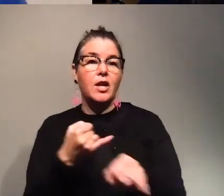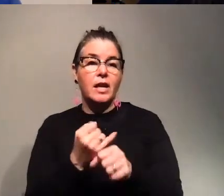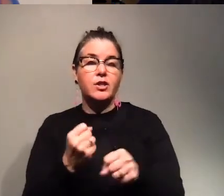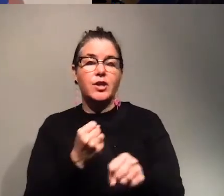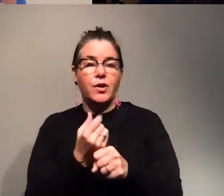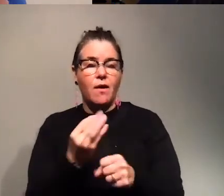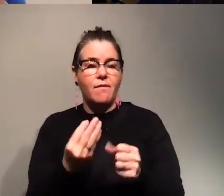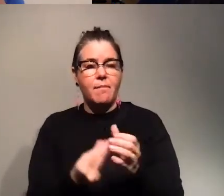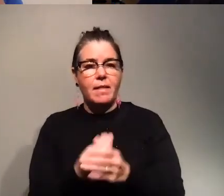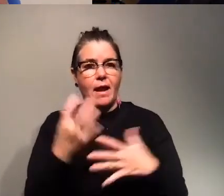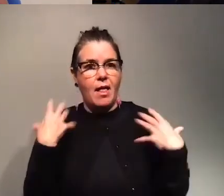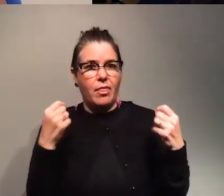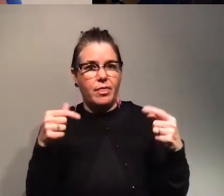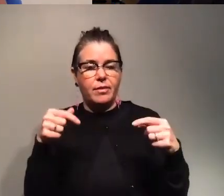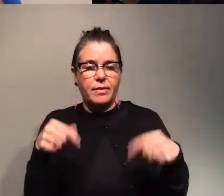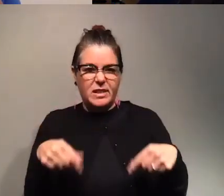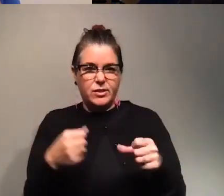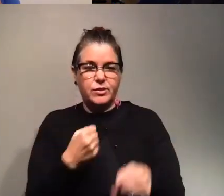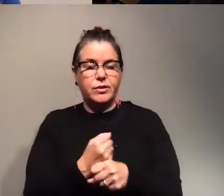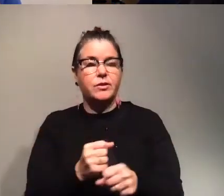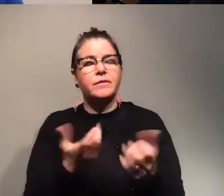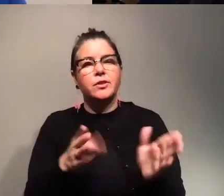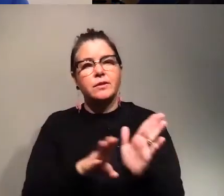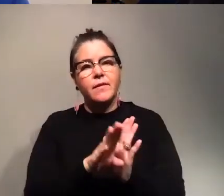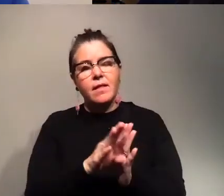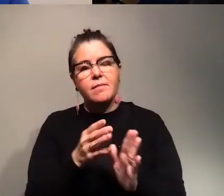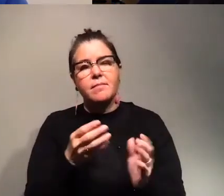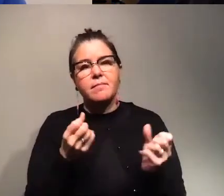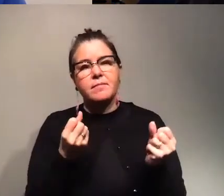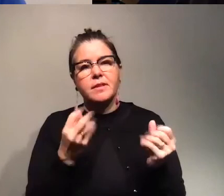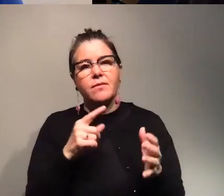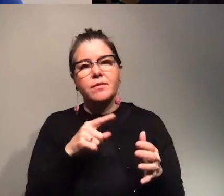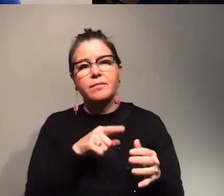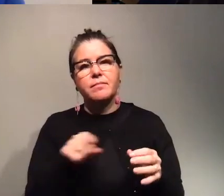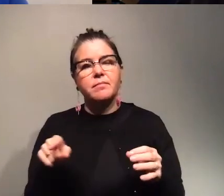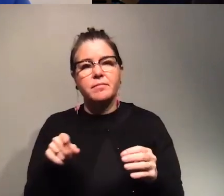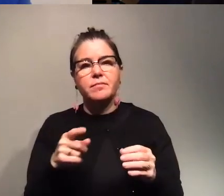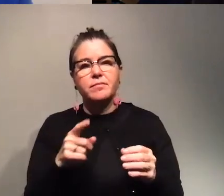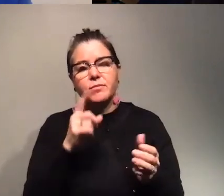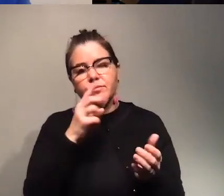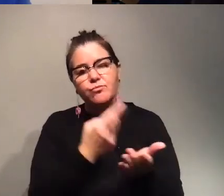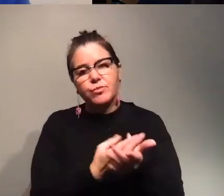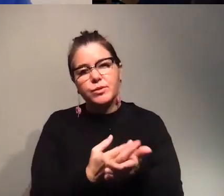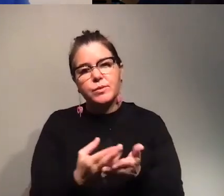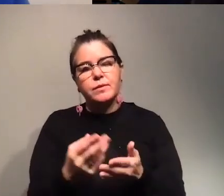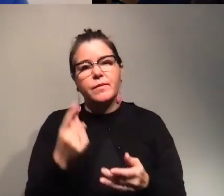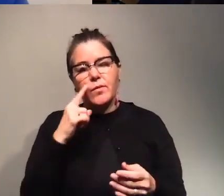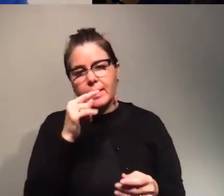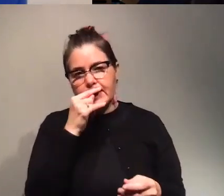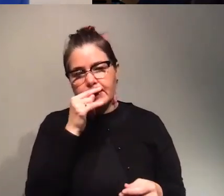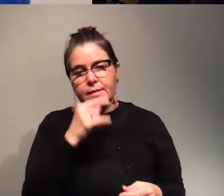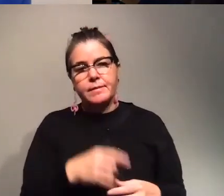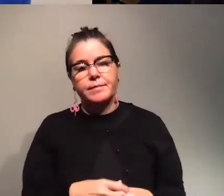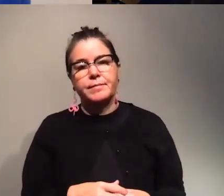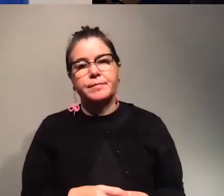actually so they have developed several yeah several resources for kids and